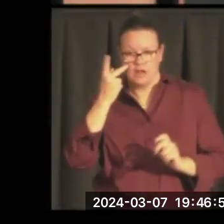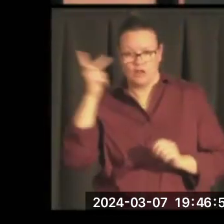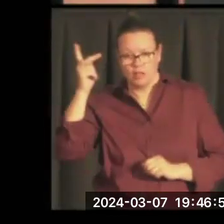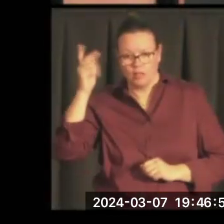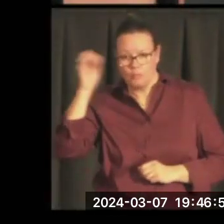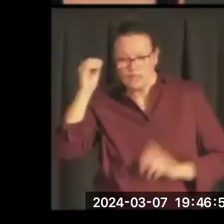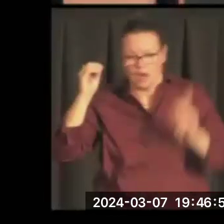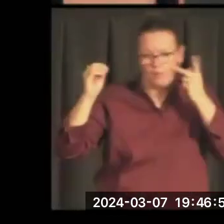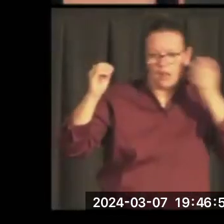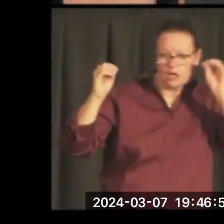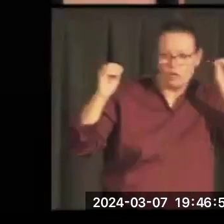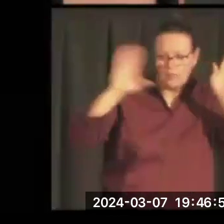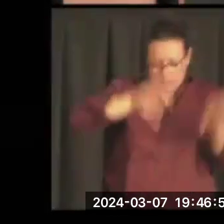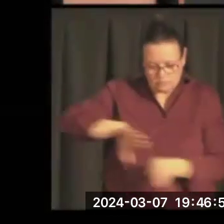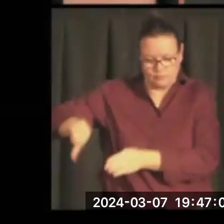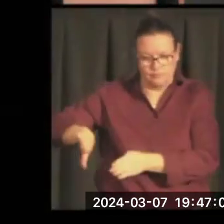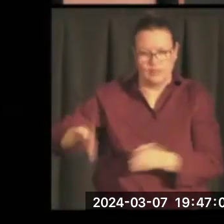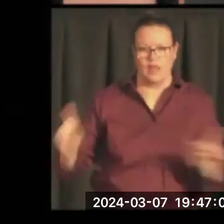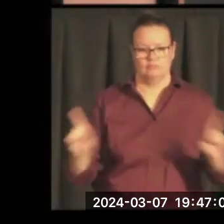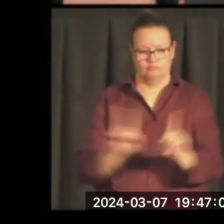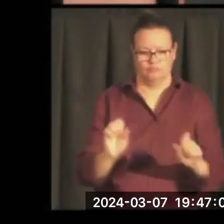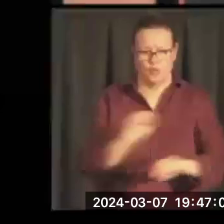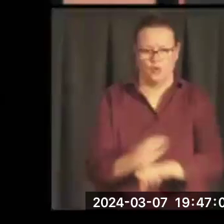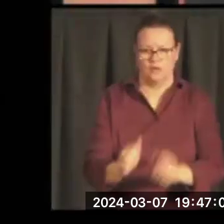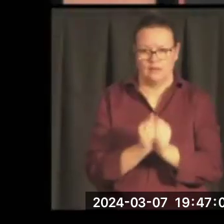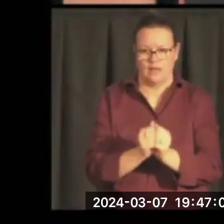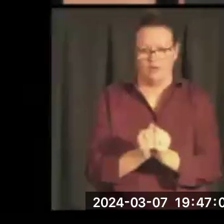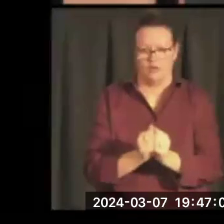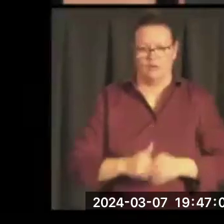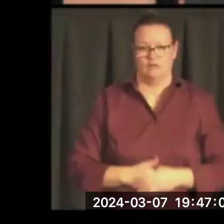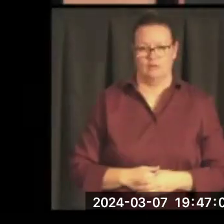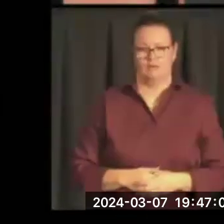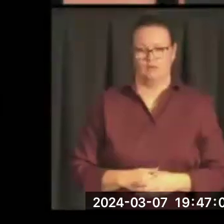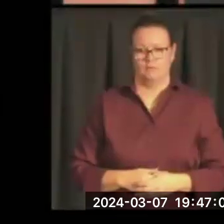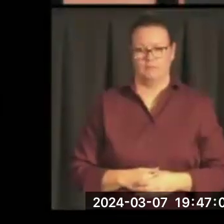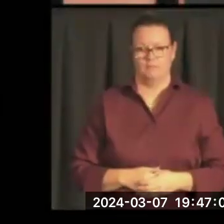And it helps to explain why much of this legislation took place.